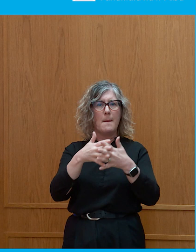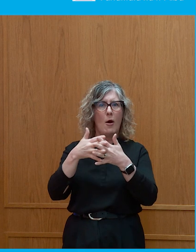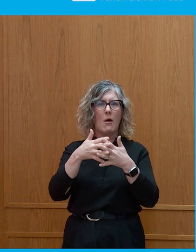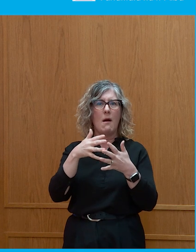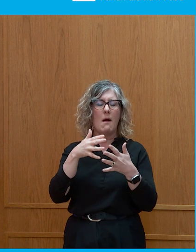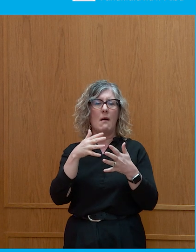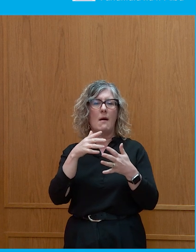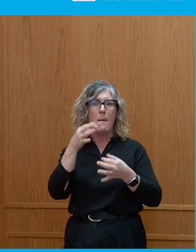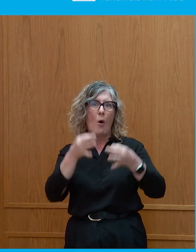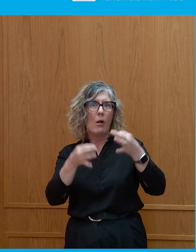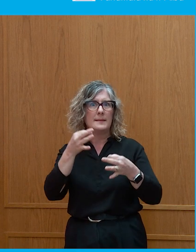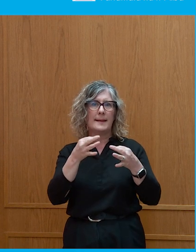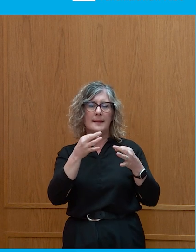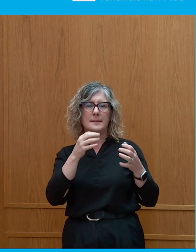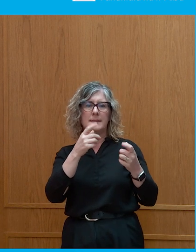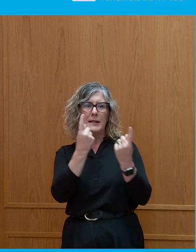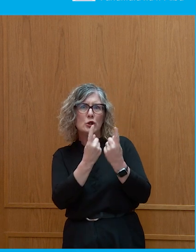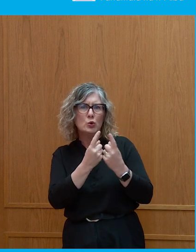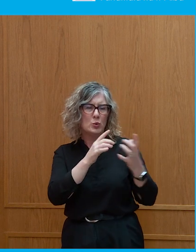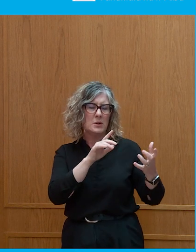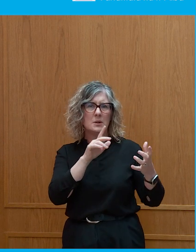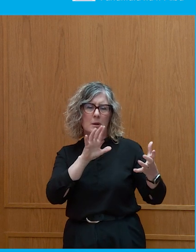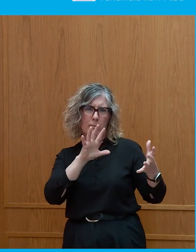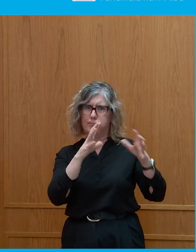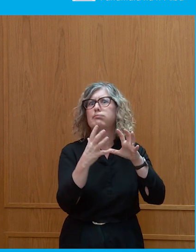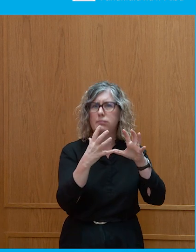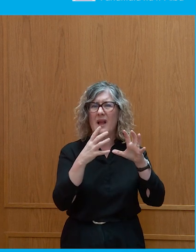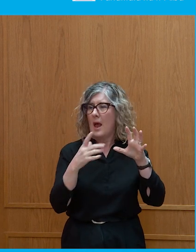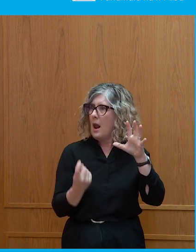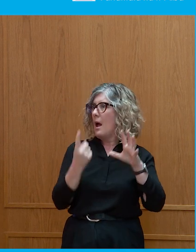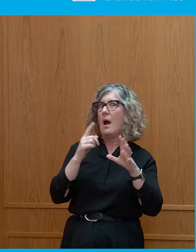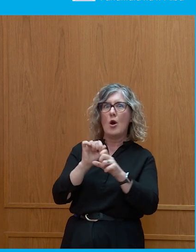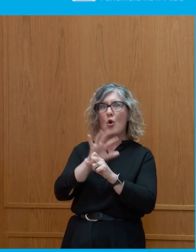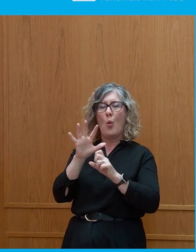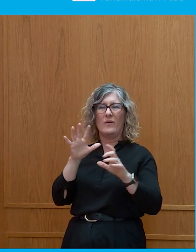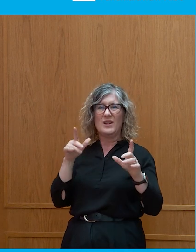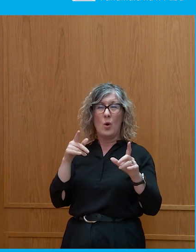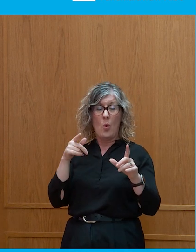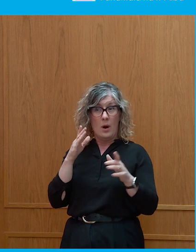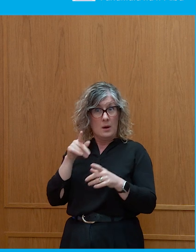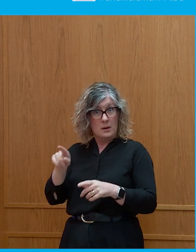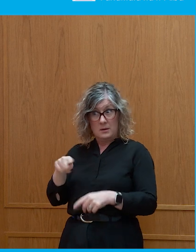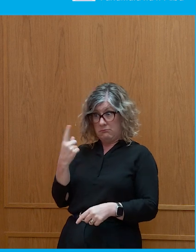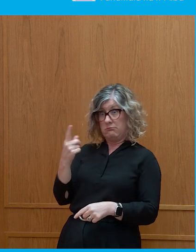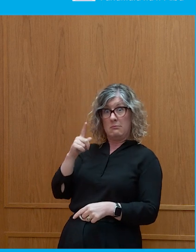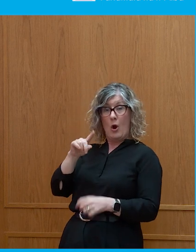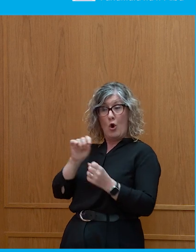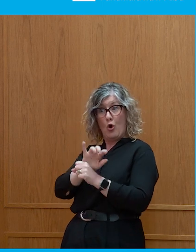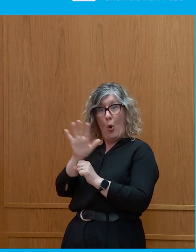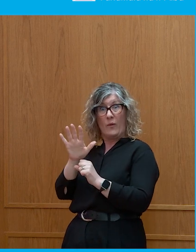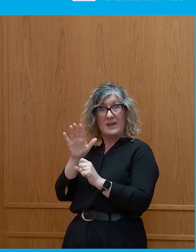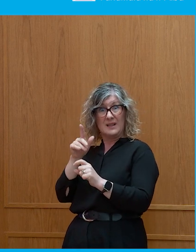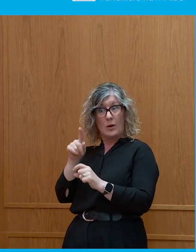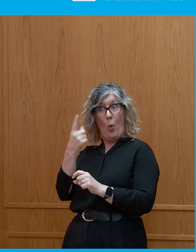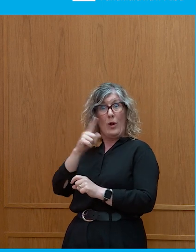But COVID in and of itself is not what is actually causing these various election surprises that we're seeing. It's the